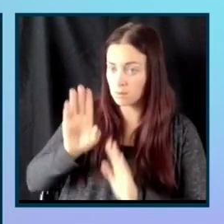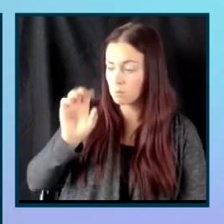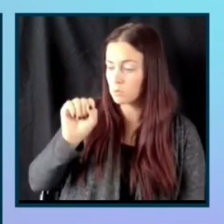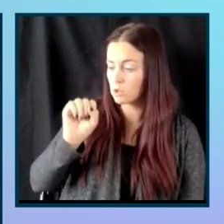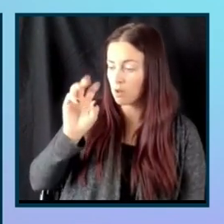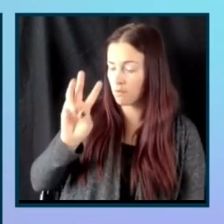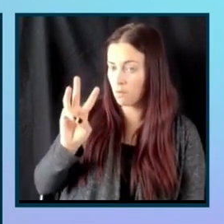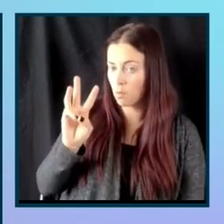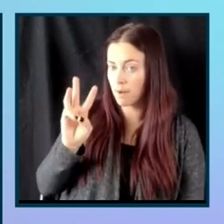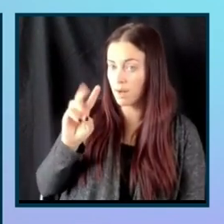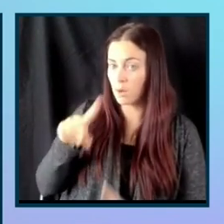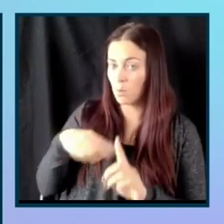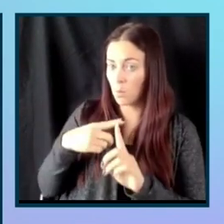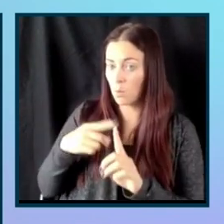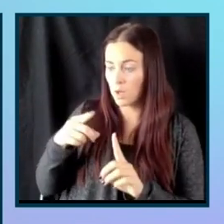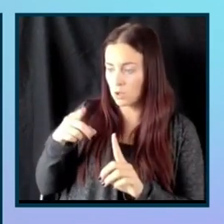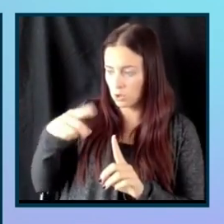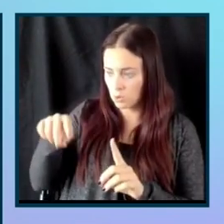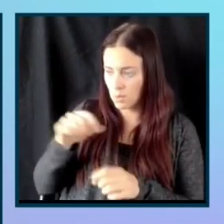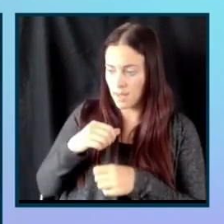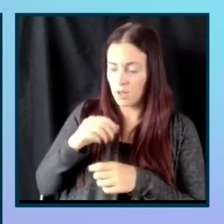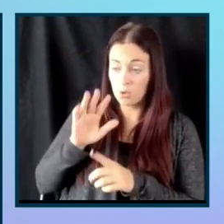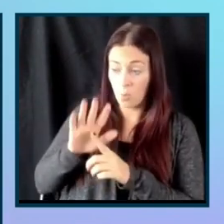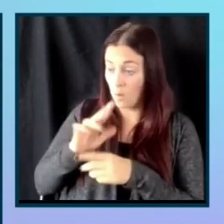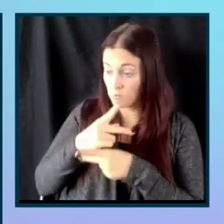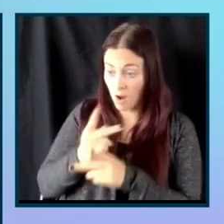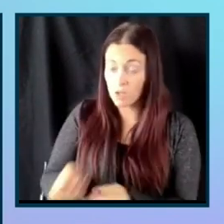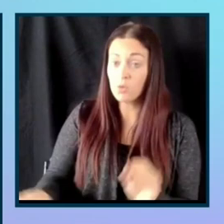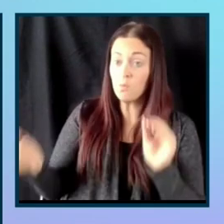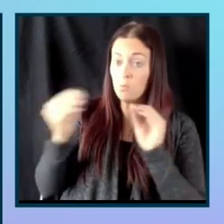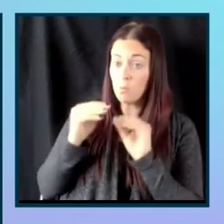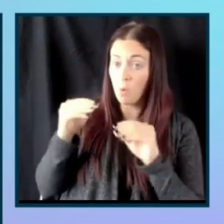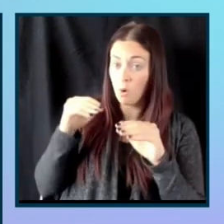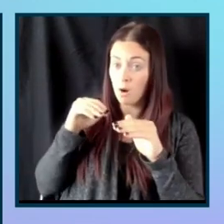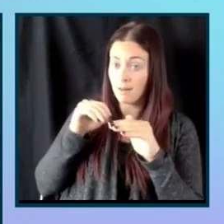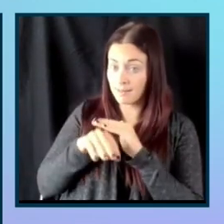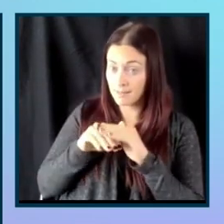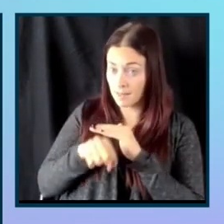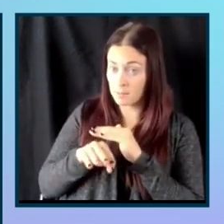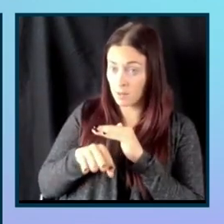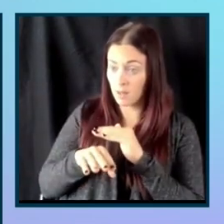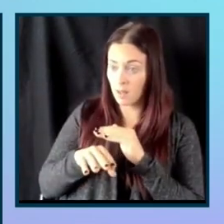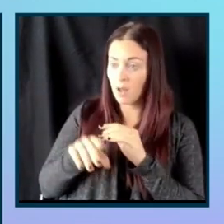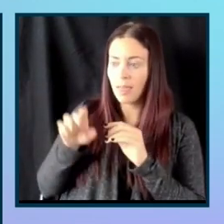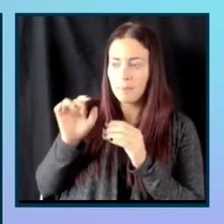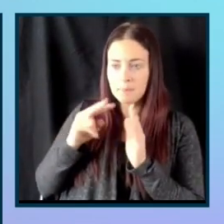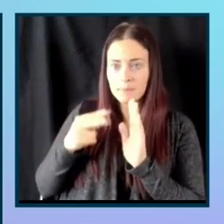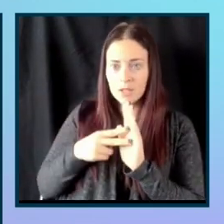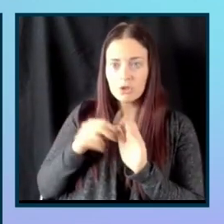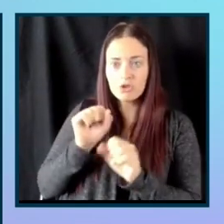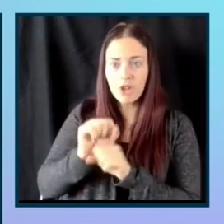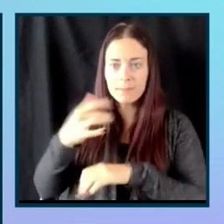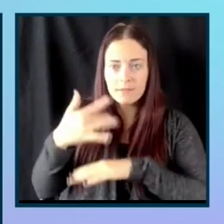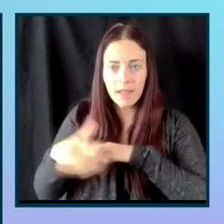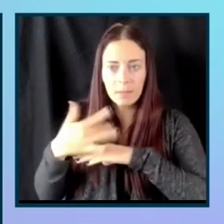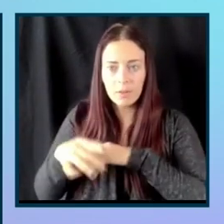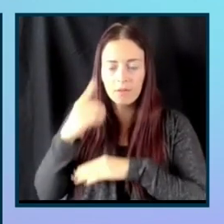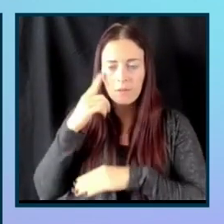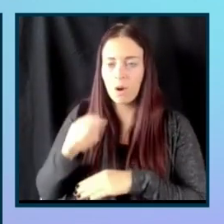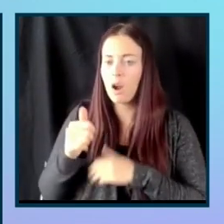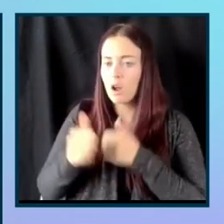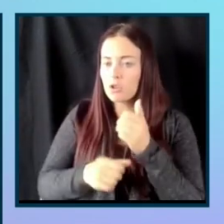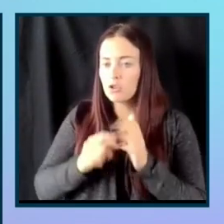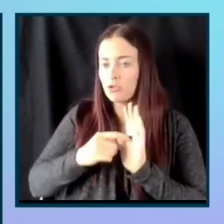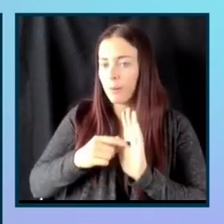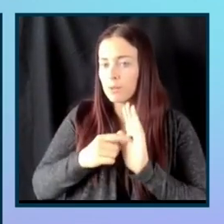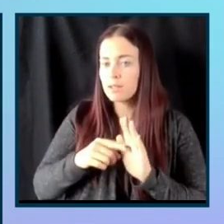make your product more inclusive, you're creating jobs for underrepresented groups at your company and you're creating more jobs